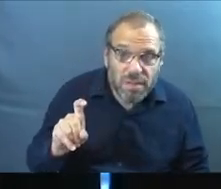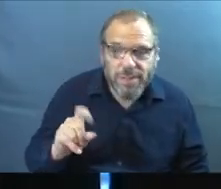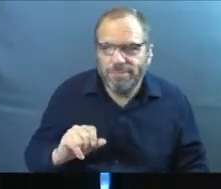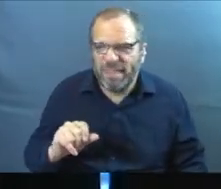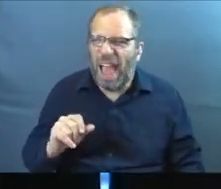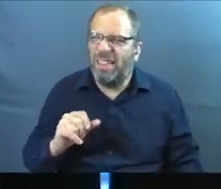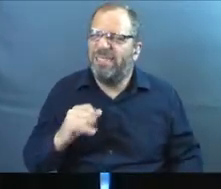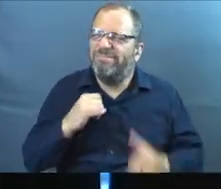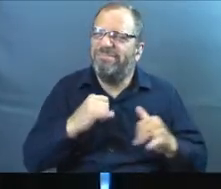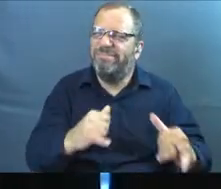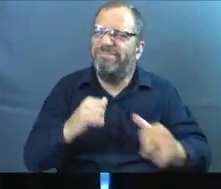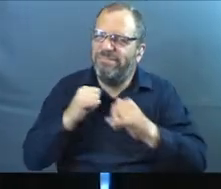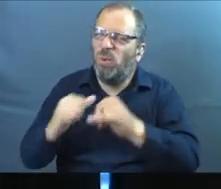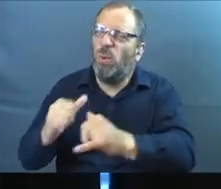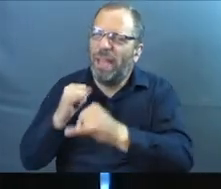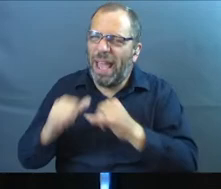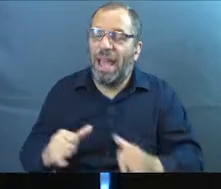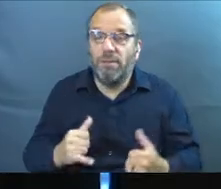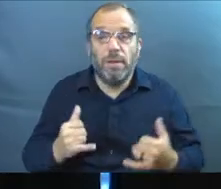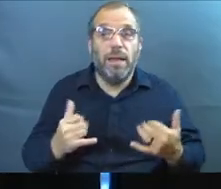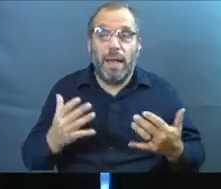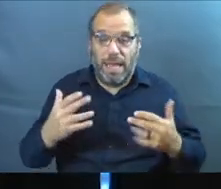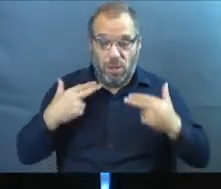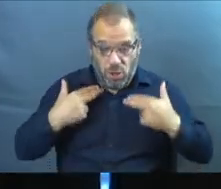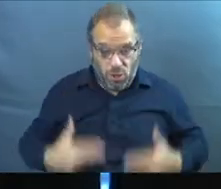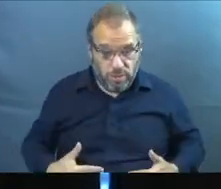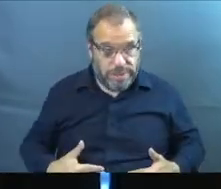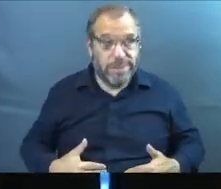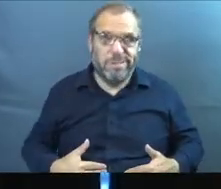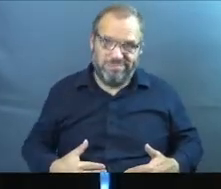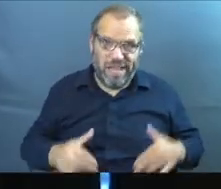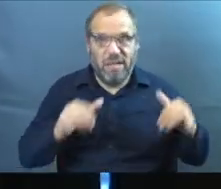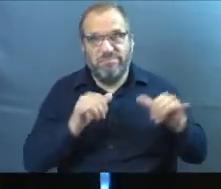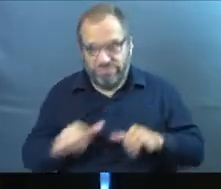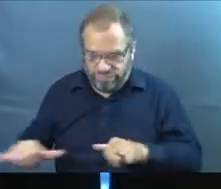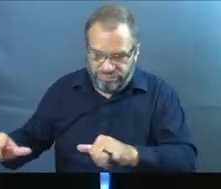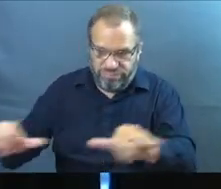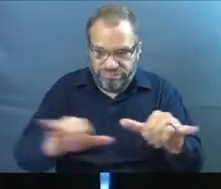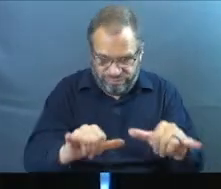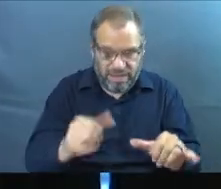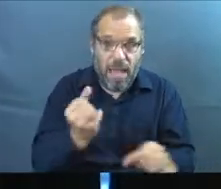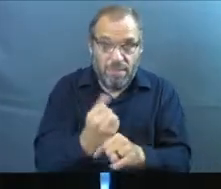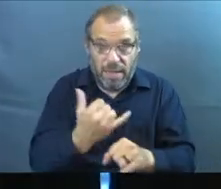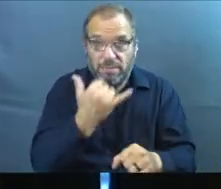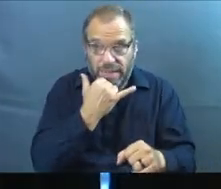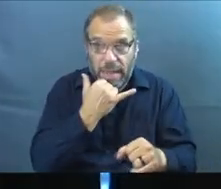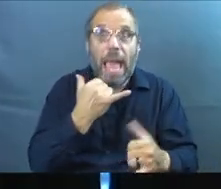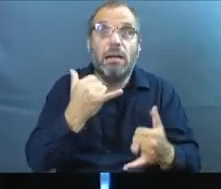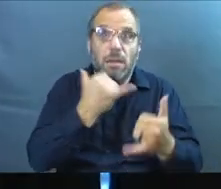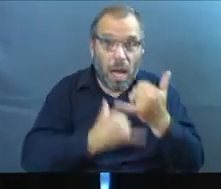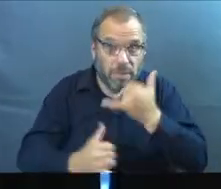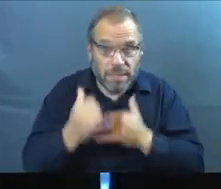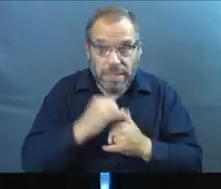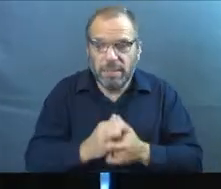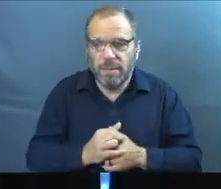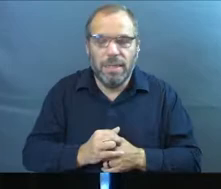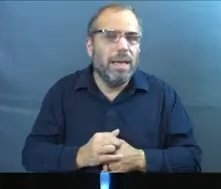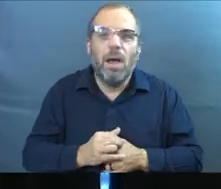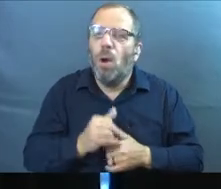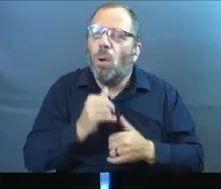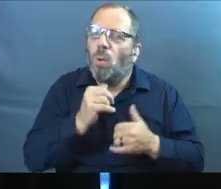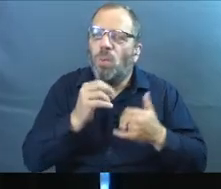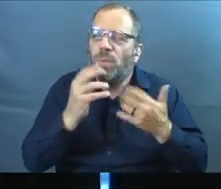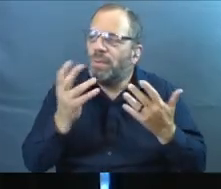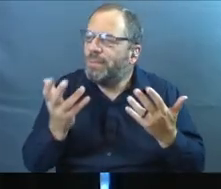I think a lot of us have. And sadly, because human beings are human beings and we make mistakes, a lot of us probably will. We're not